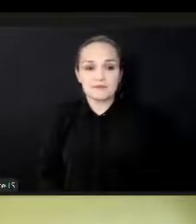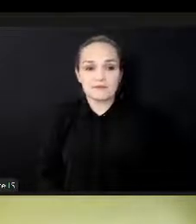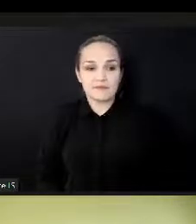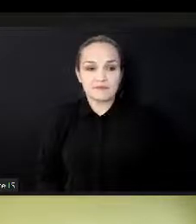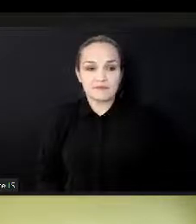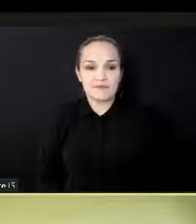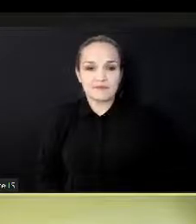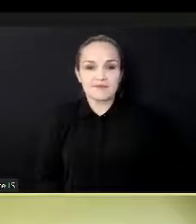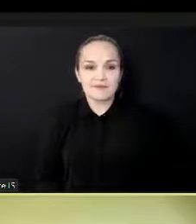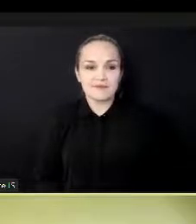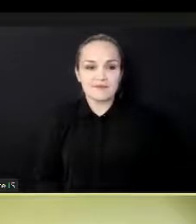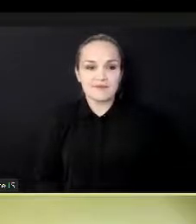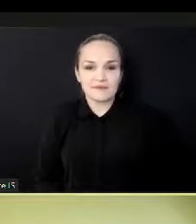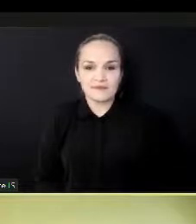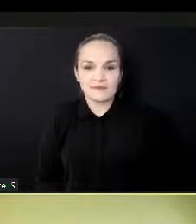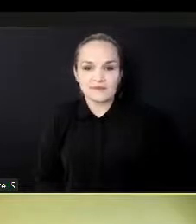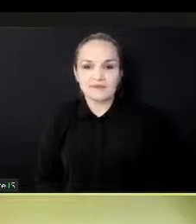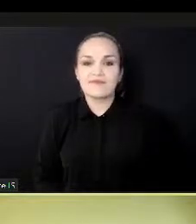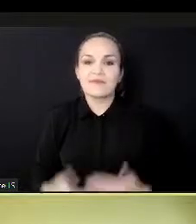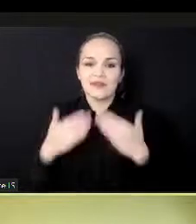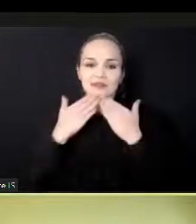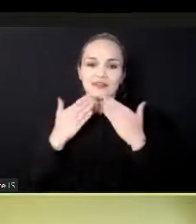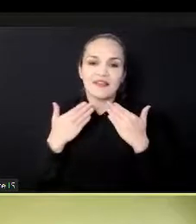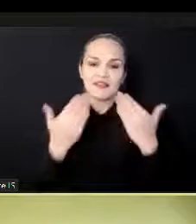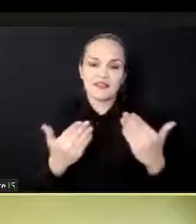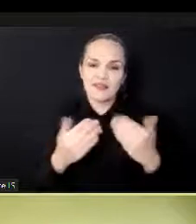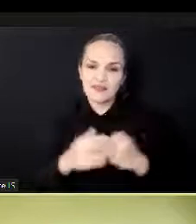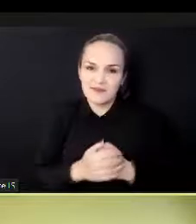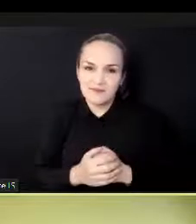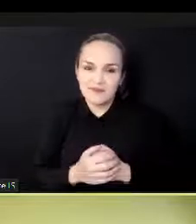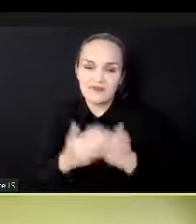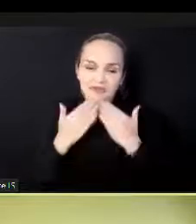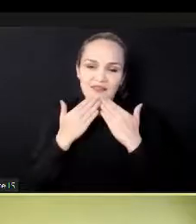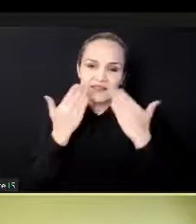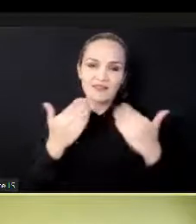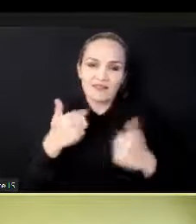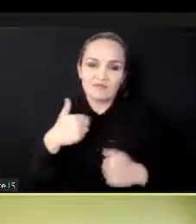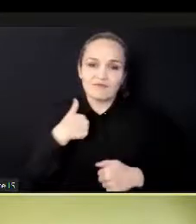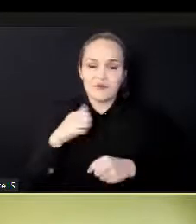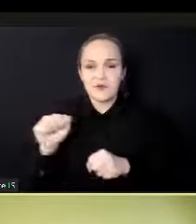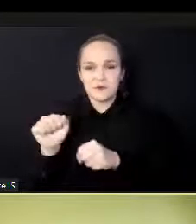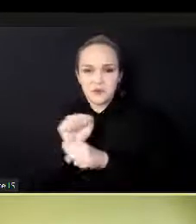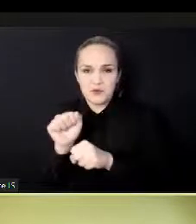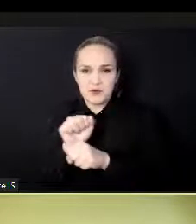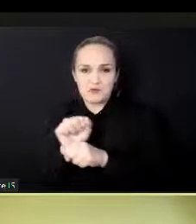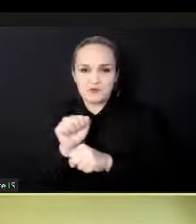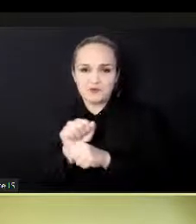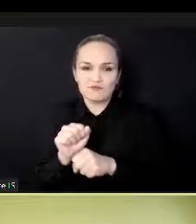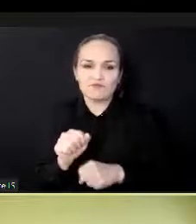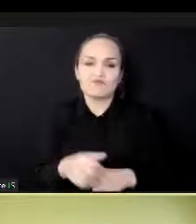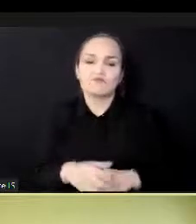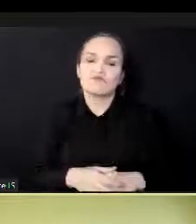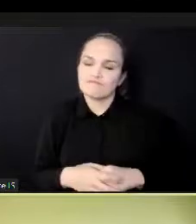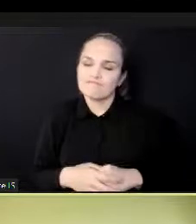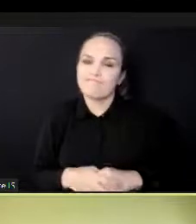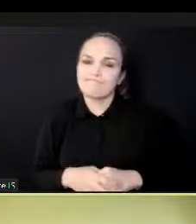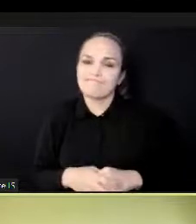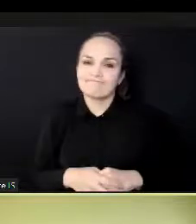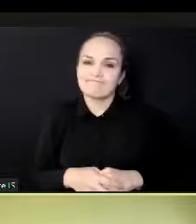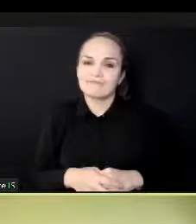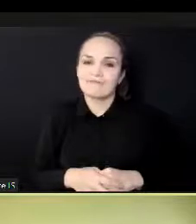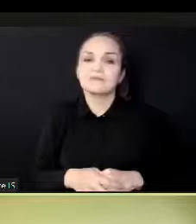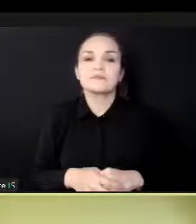Thank you very much, Shapiro. As, uh, alluded earlier, a repo is an intergovernmental organization